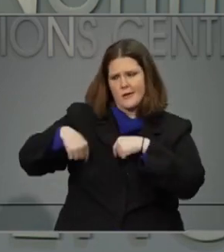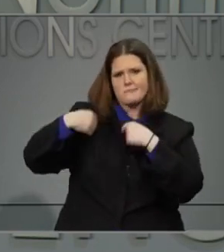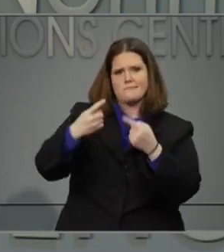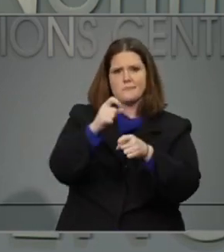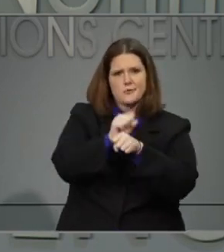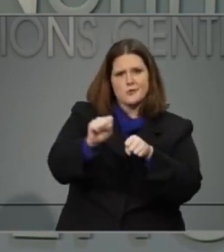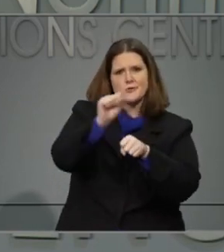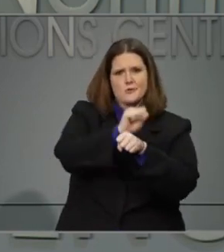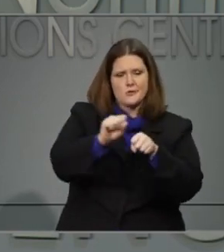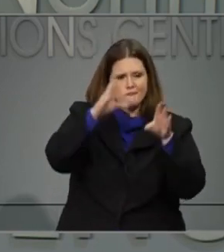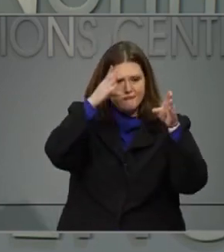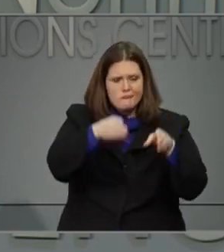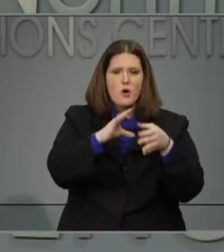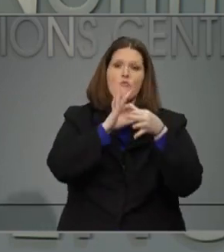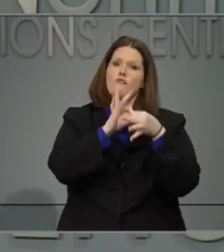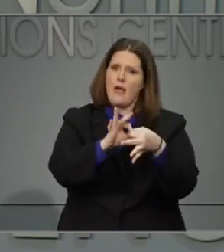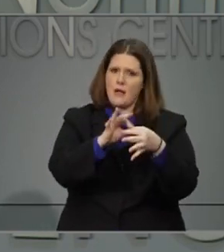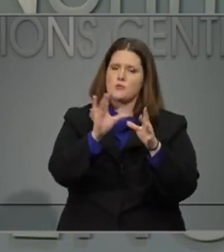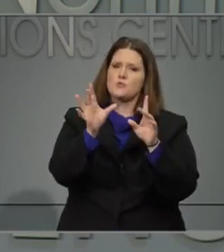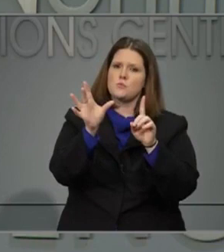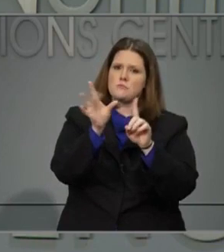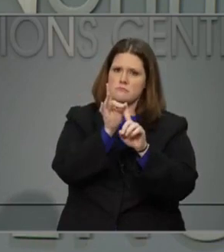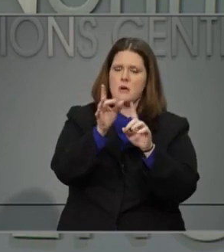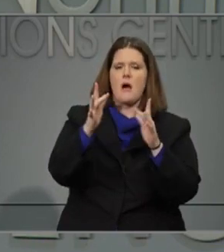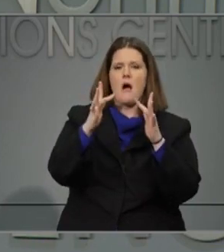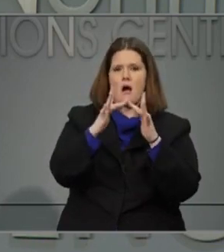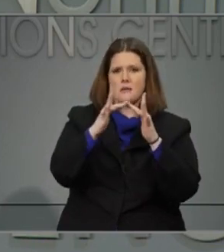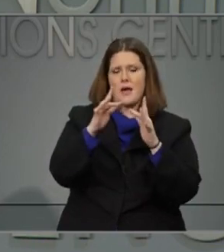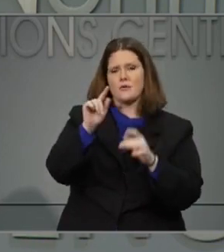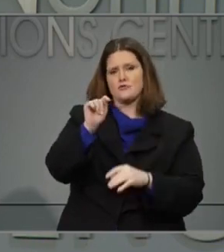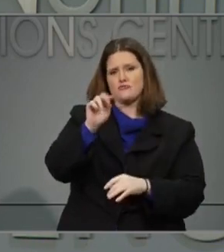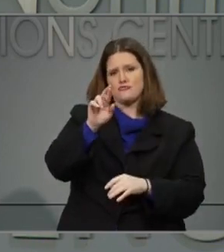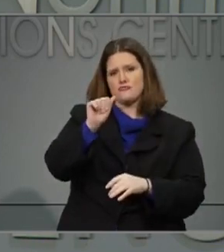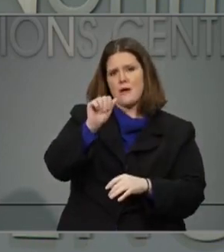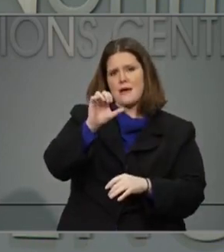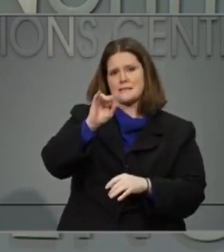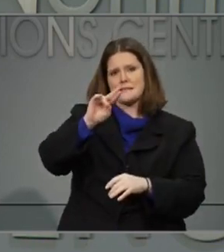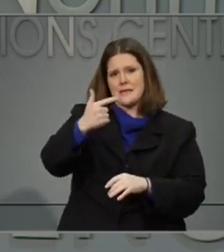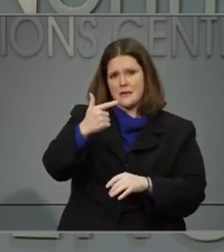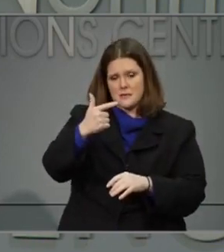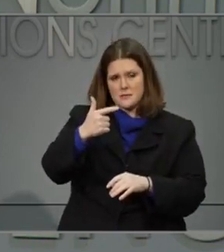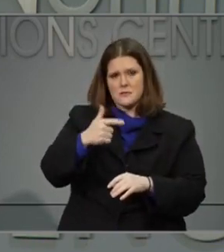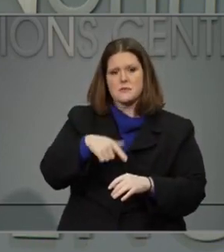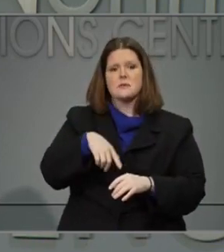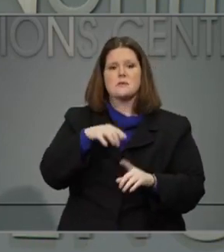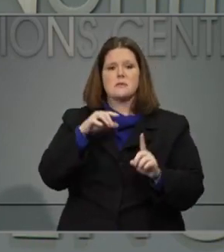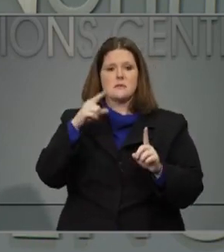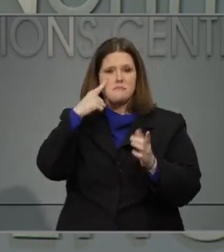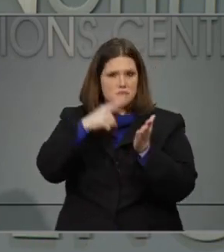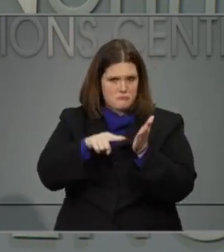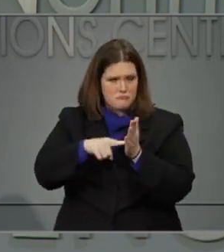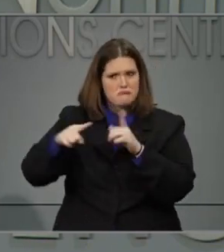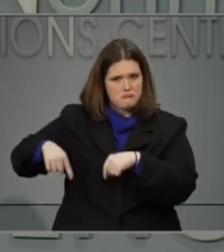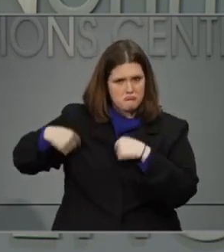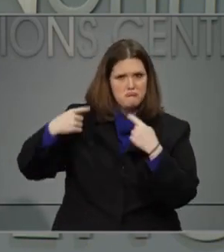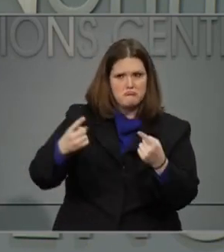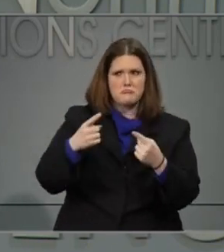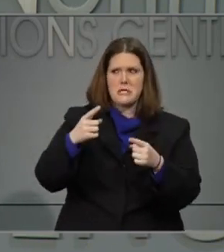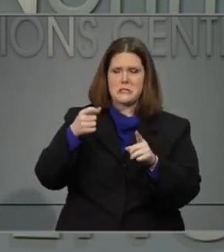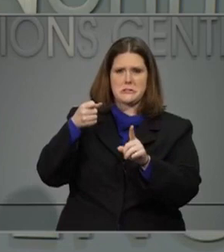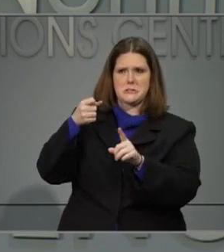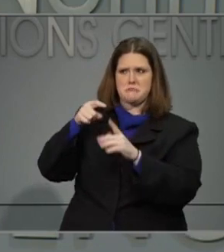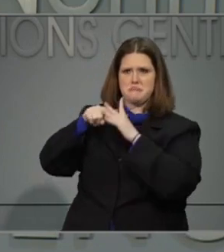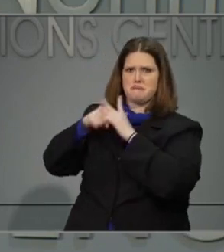work on contact tracing and they've spent a lot of time doing this since this virus has hit North Carolina.